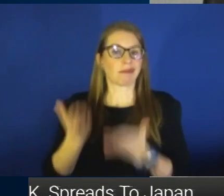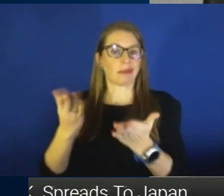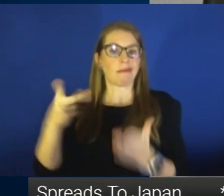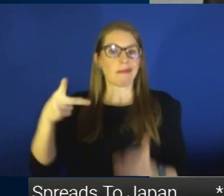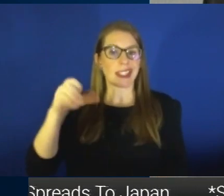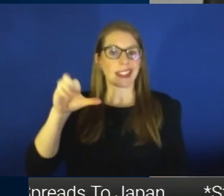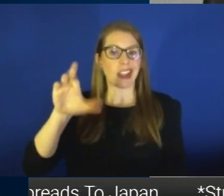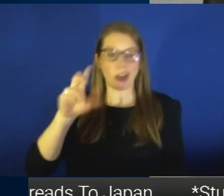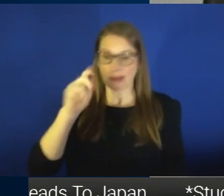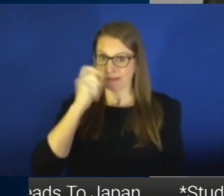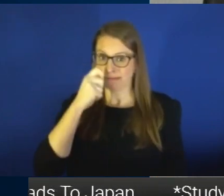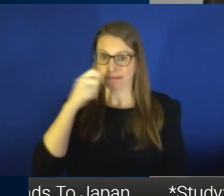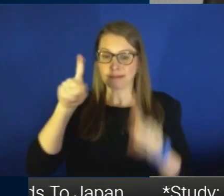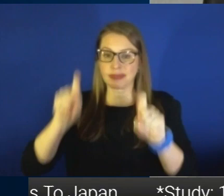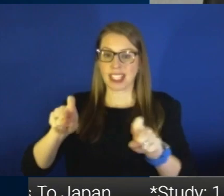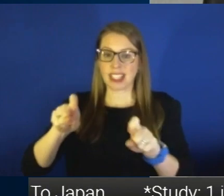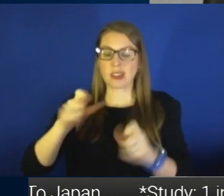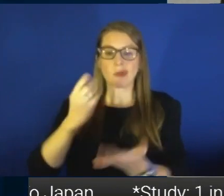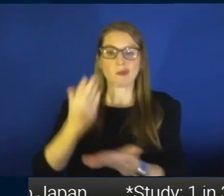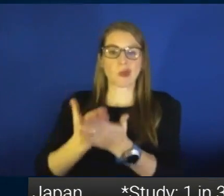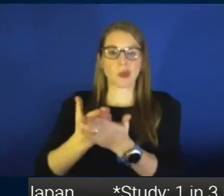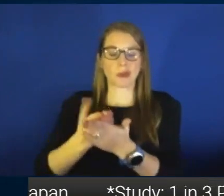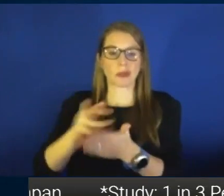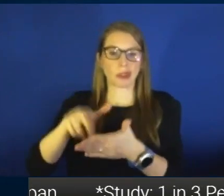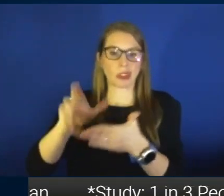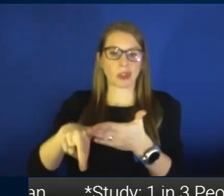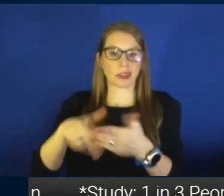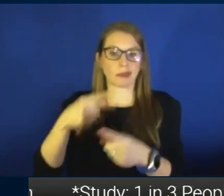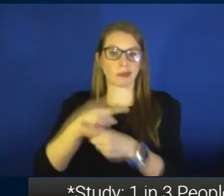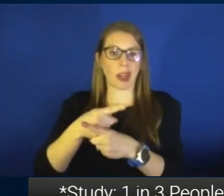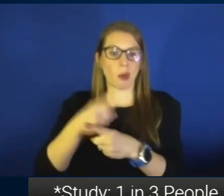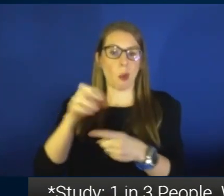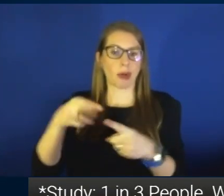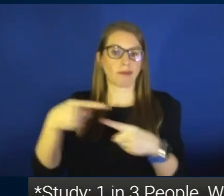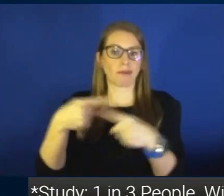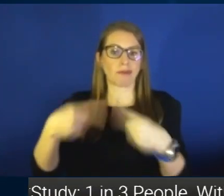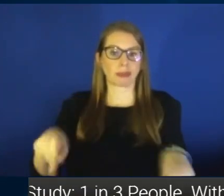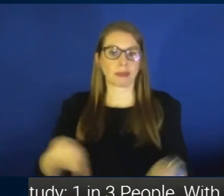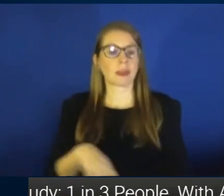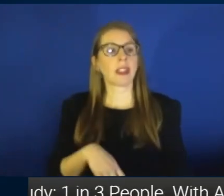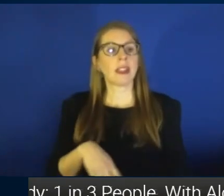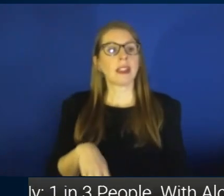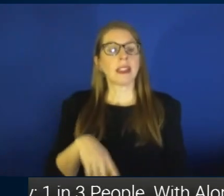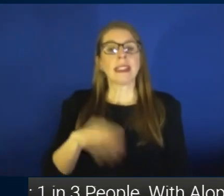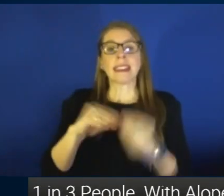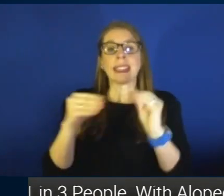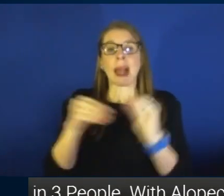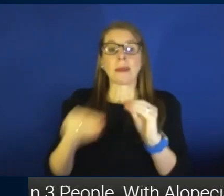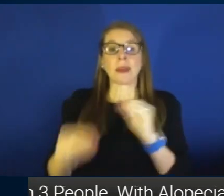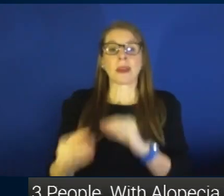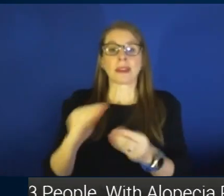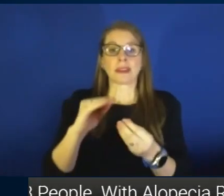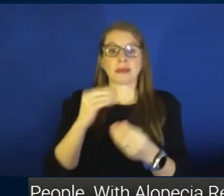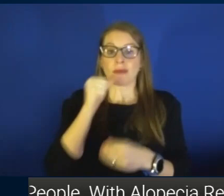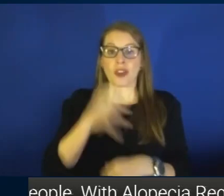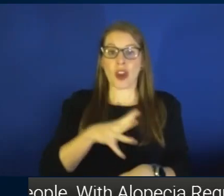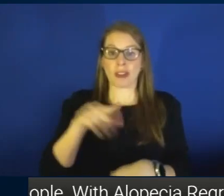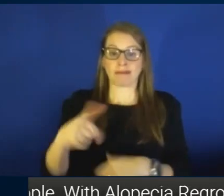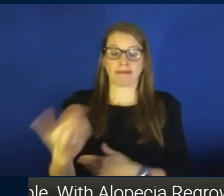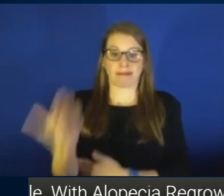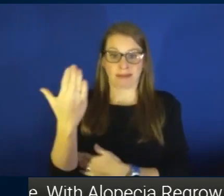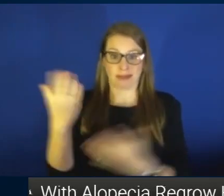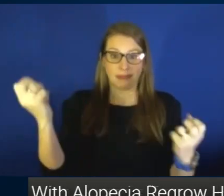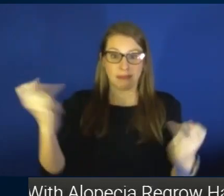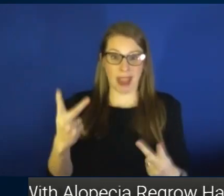to confirm those results. Joining me this morning, our numbers gal is back. Dr. Amber Schmitke, Chair of the Division of Natural